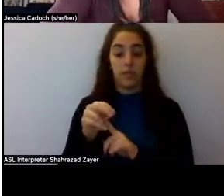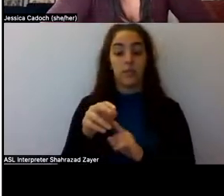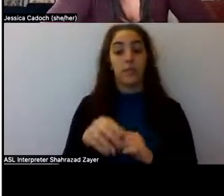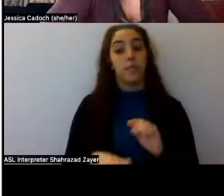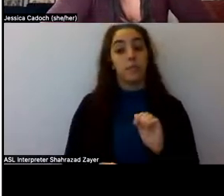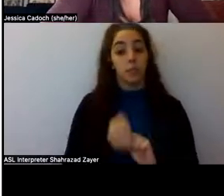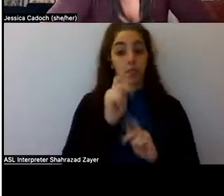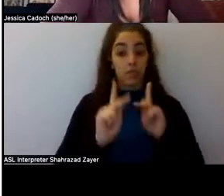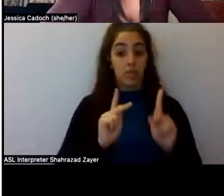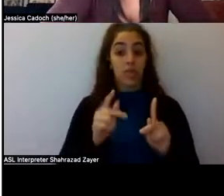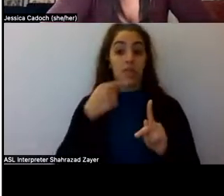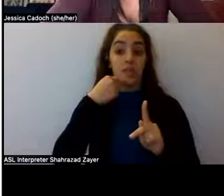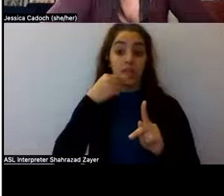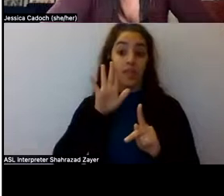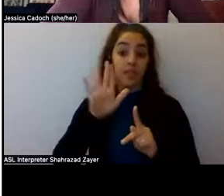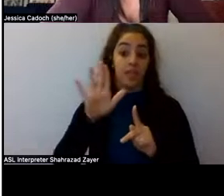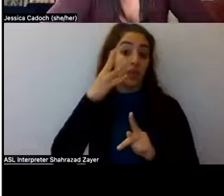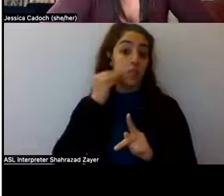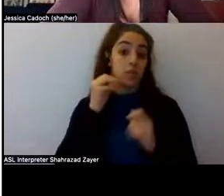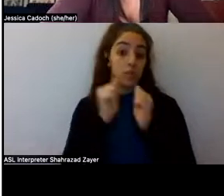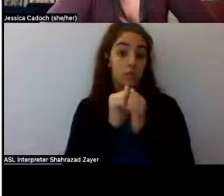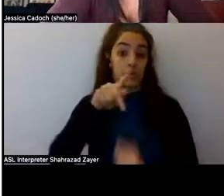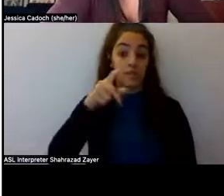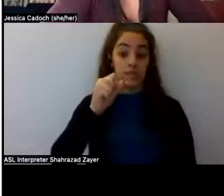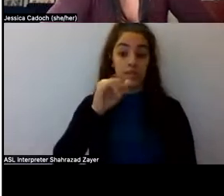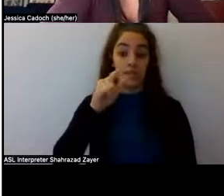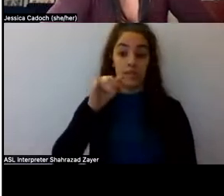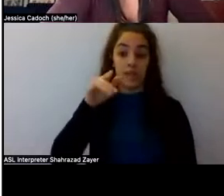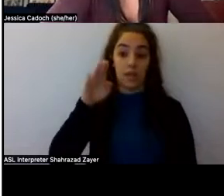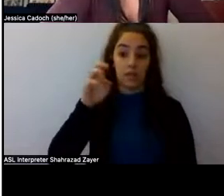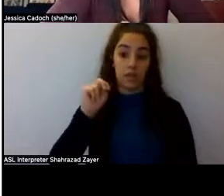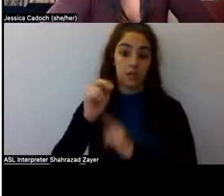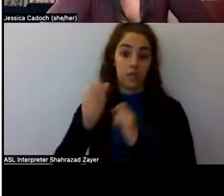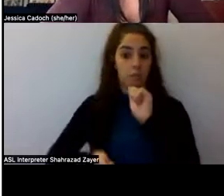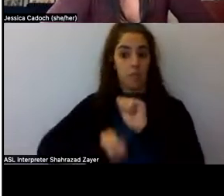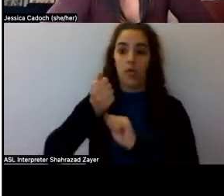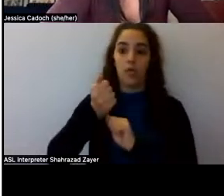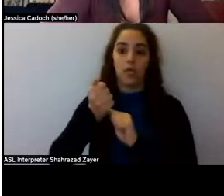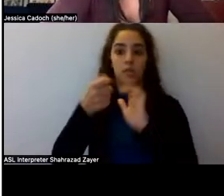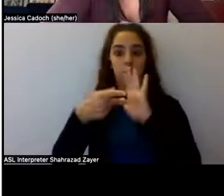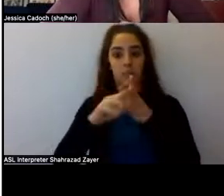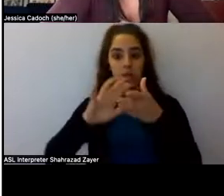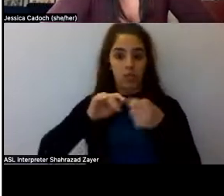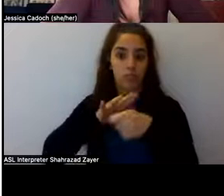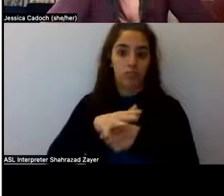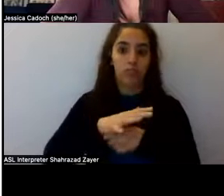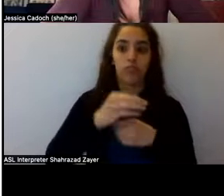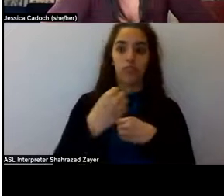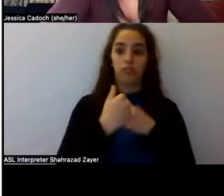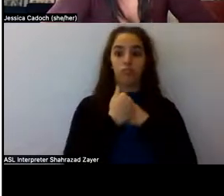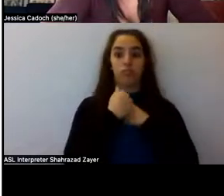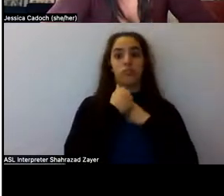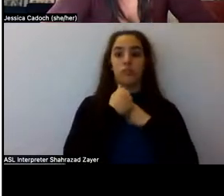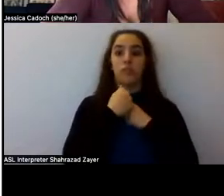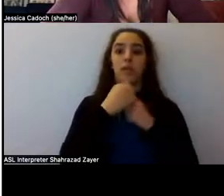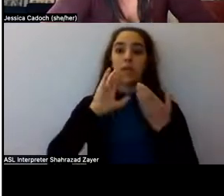either the most meaningful experience of their lives or within the top five comparable to the birth of a first child or the